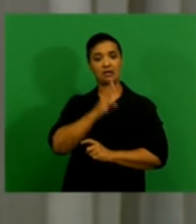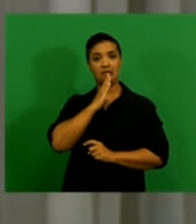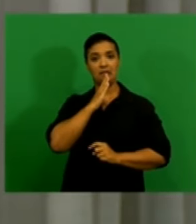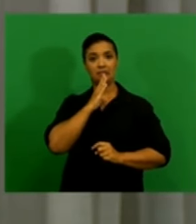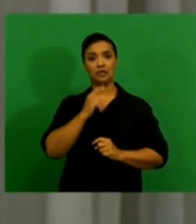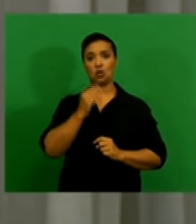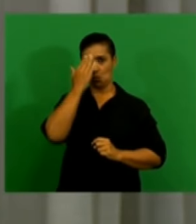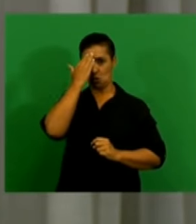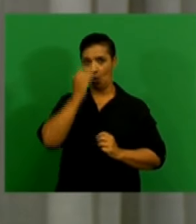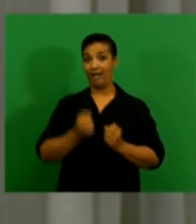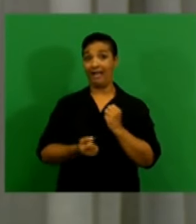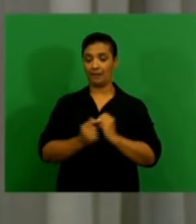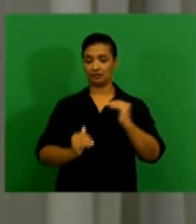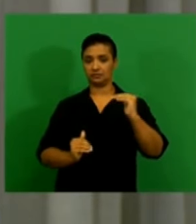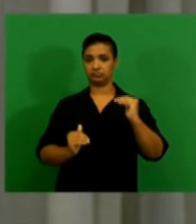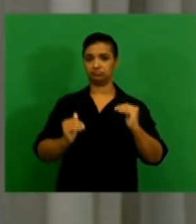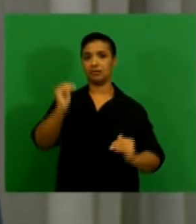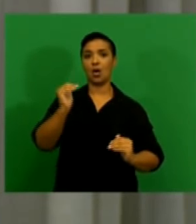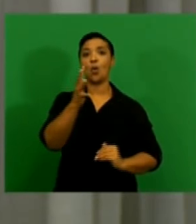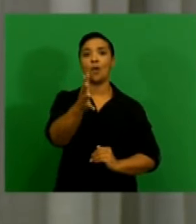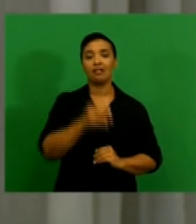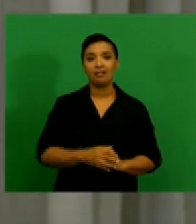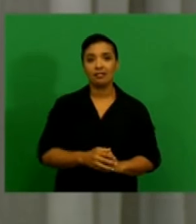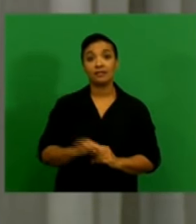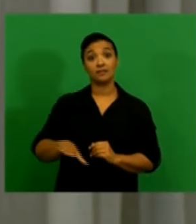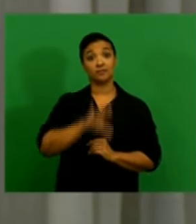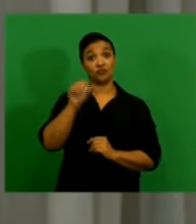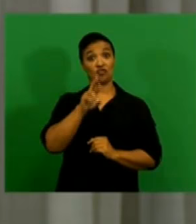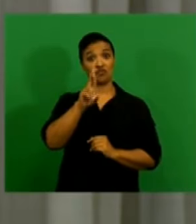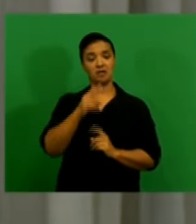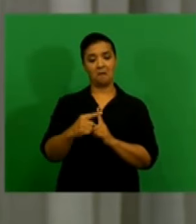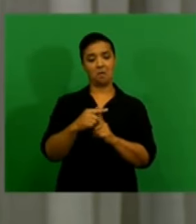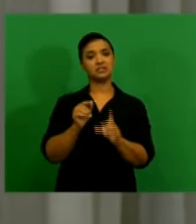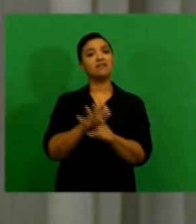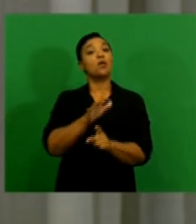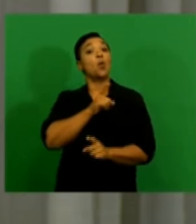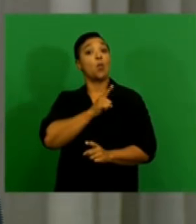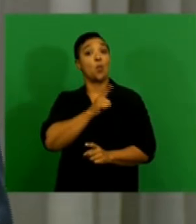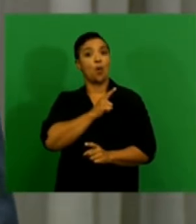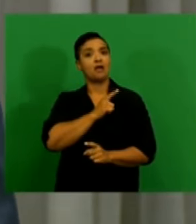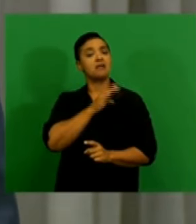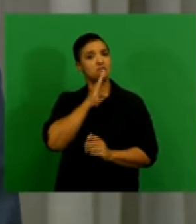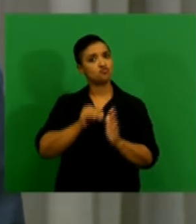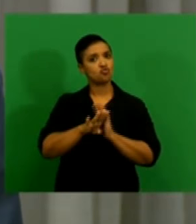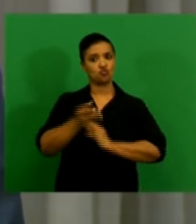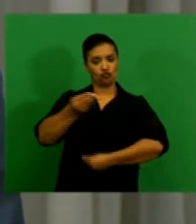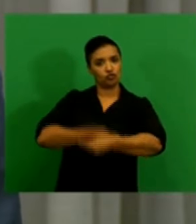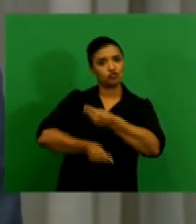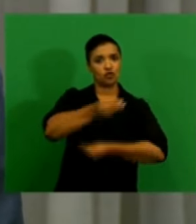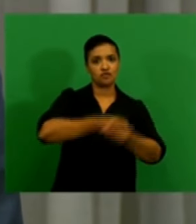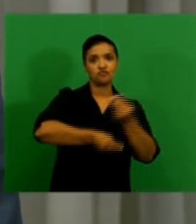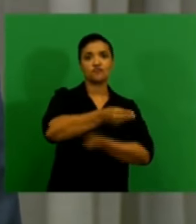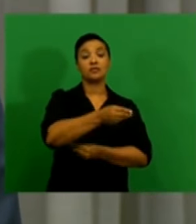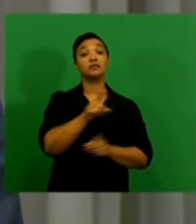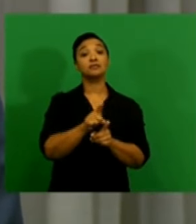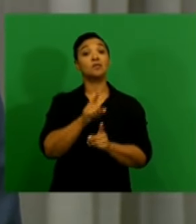surprises in this respect. The rent has been positively affected by the improvement in the terms of trade following the